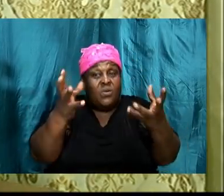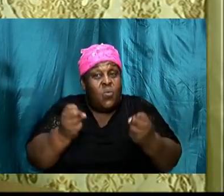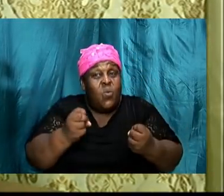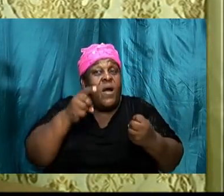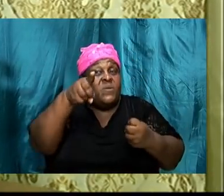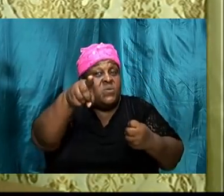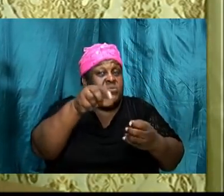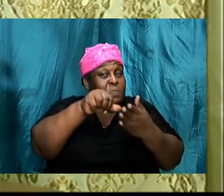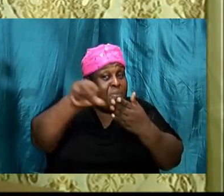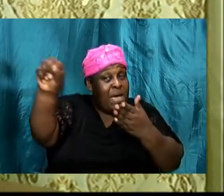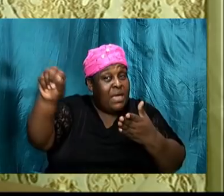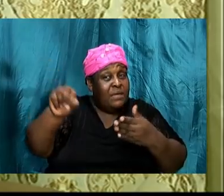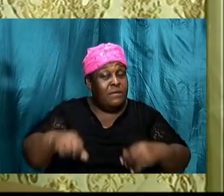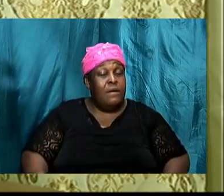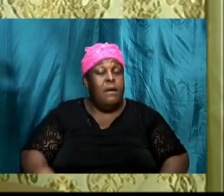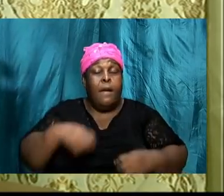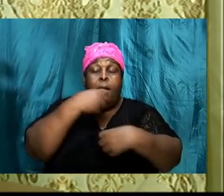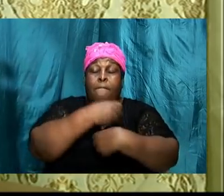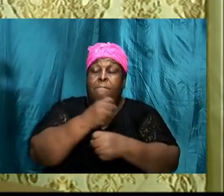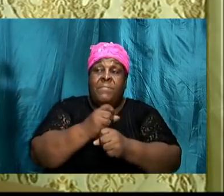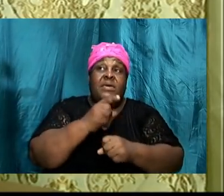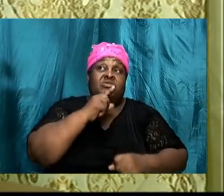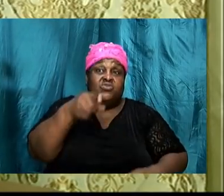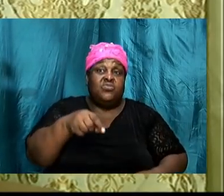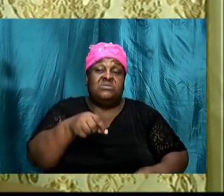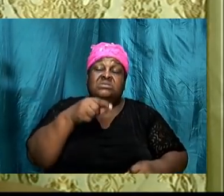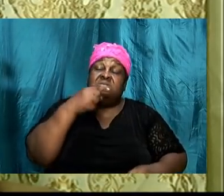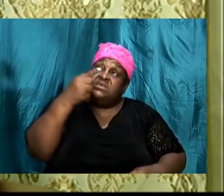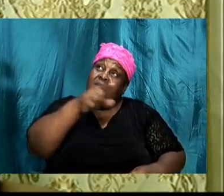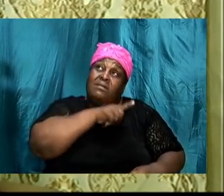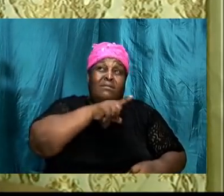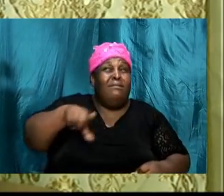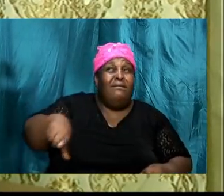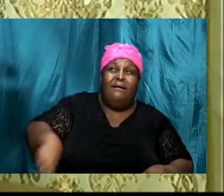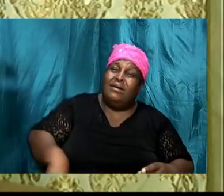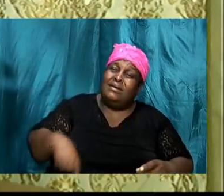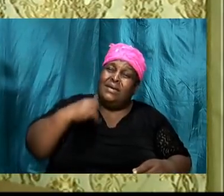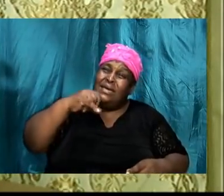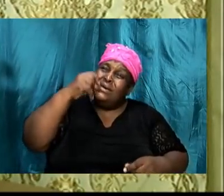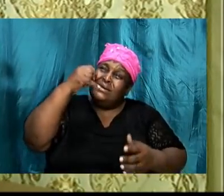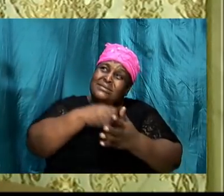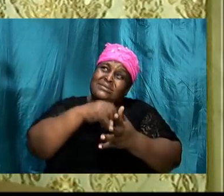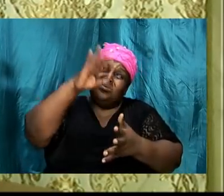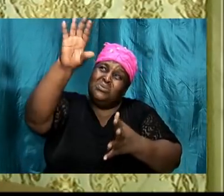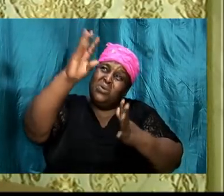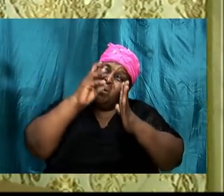you have got to make sure that Lord is it your will